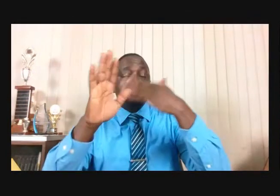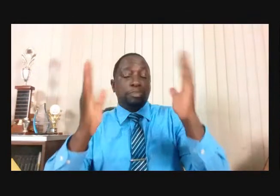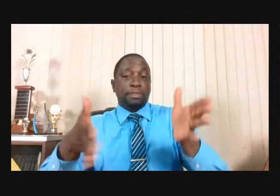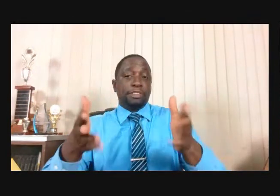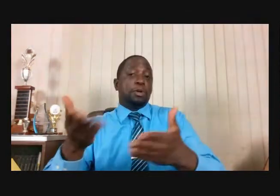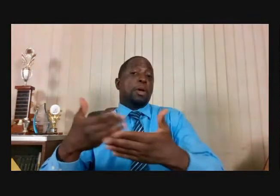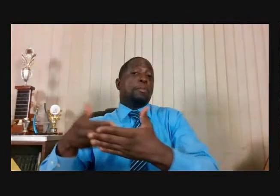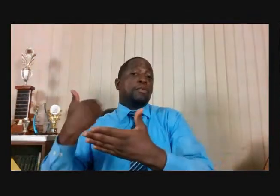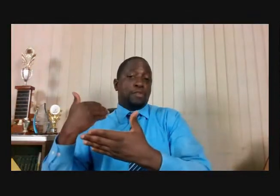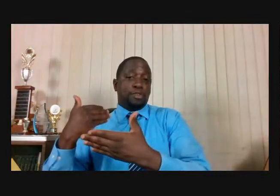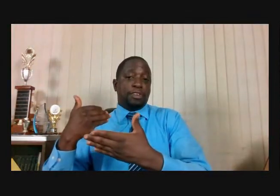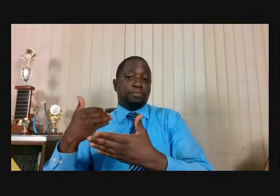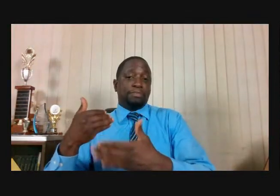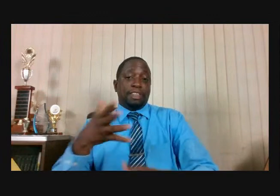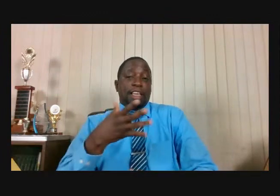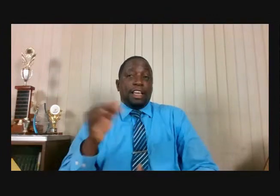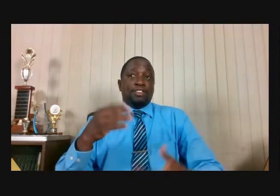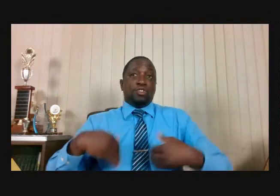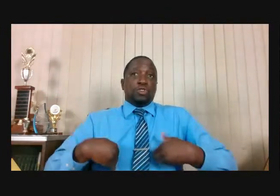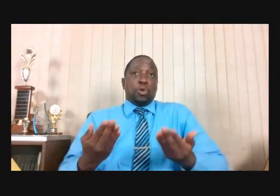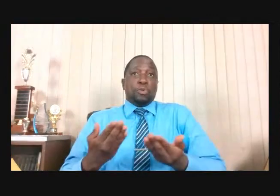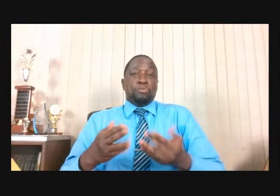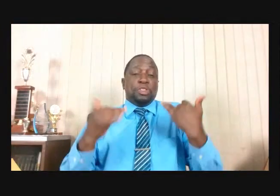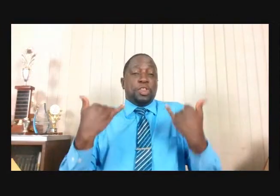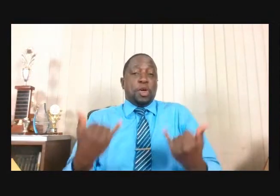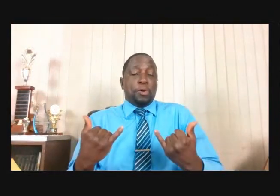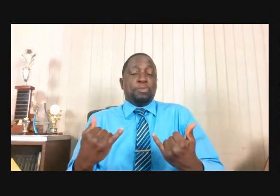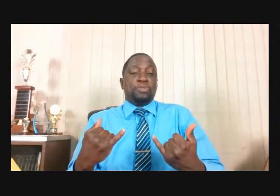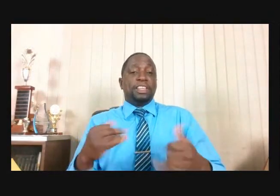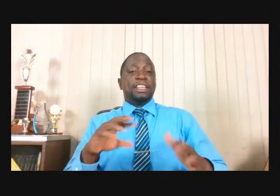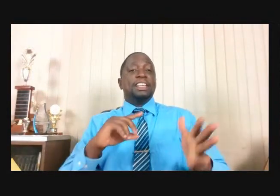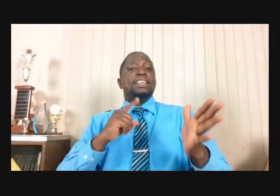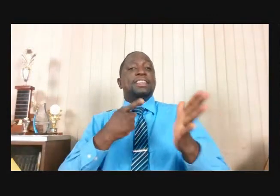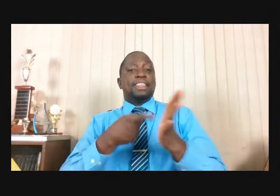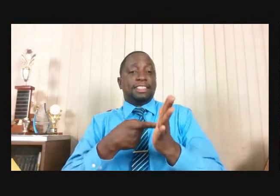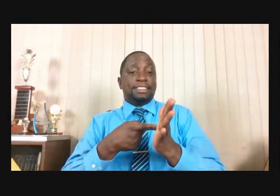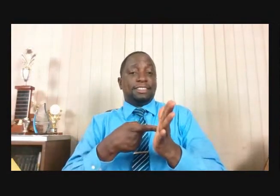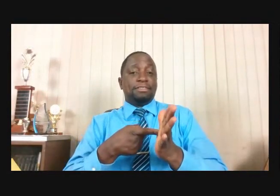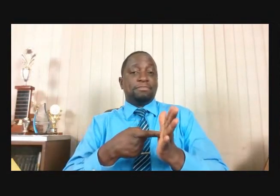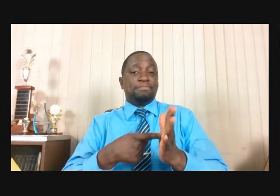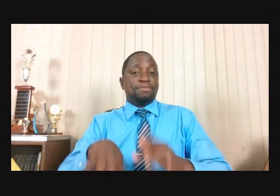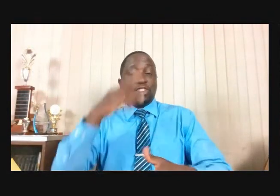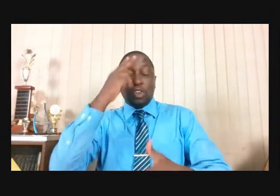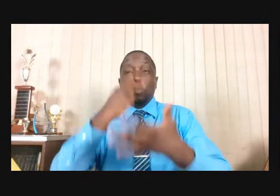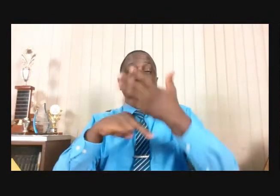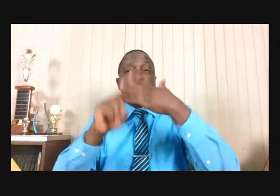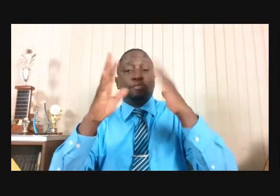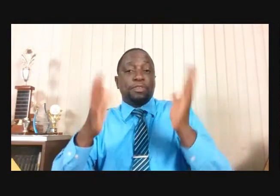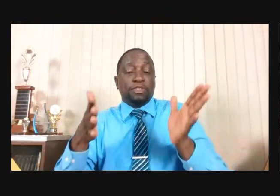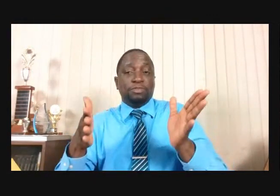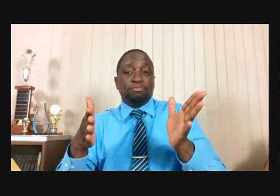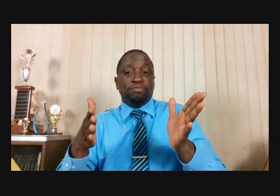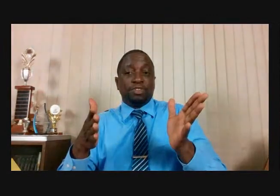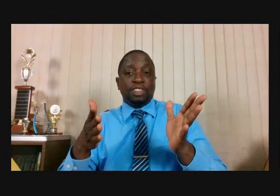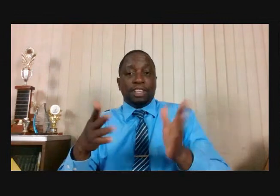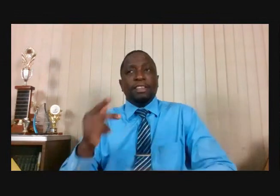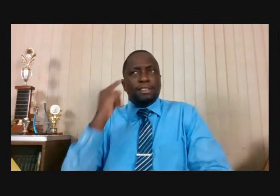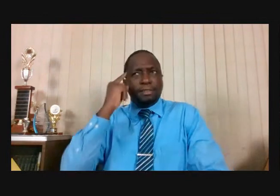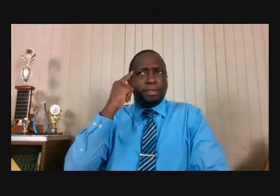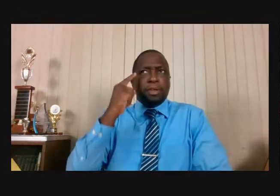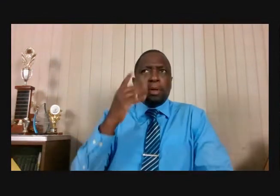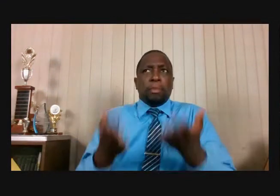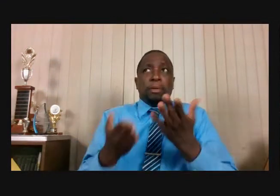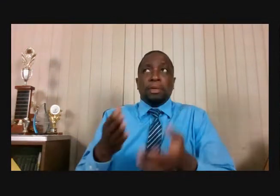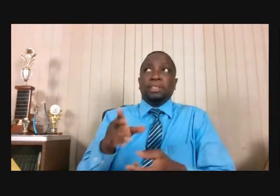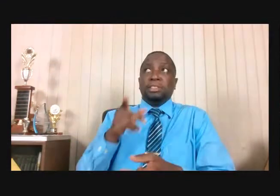Reason To Doubt Her Threats For They Indicate Her True Intentions One Commentator Says